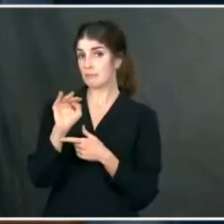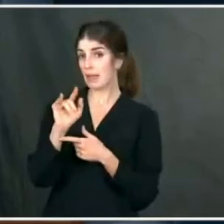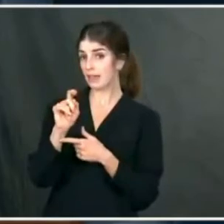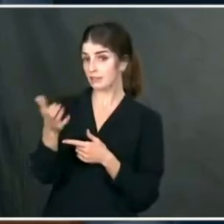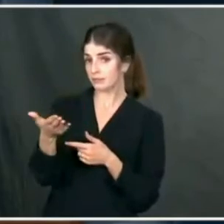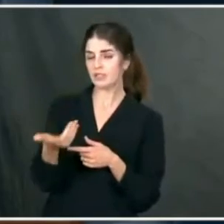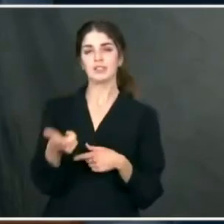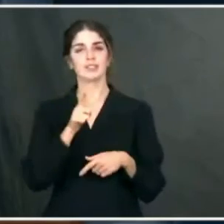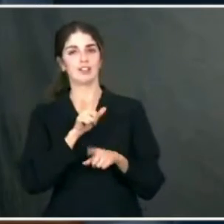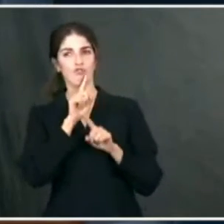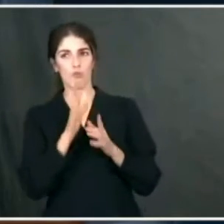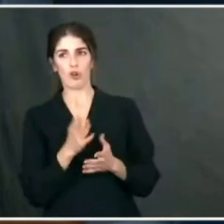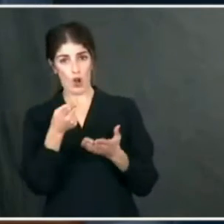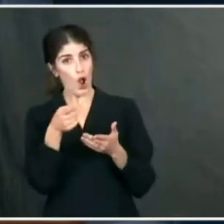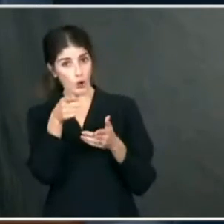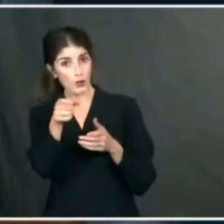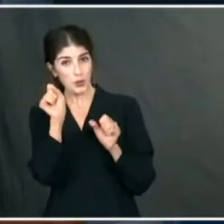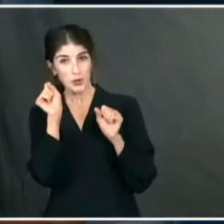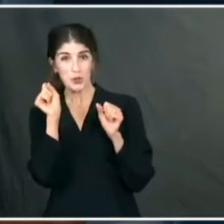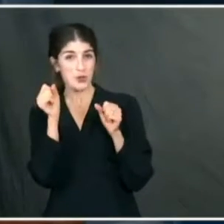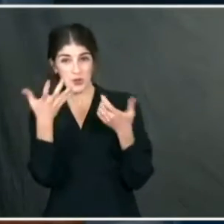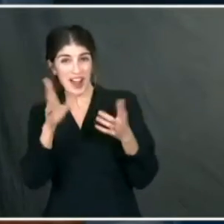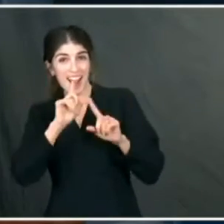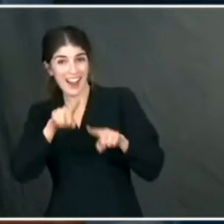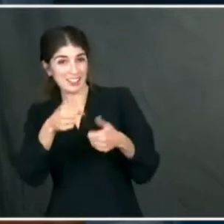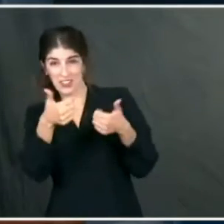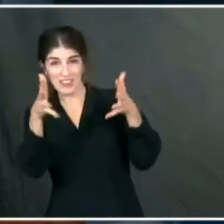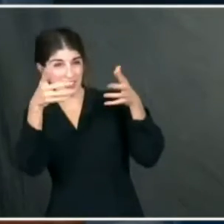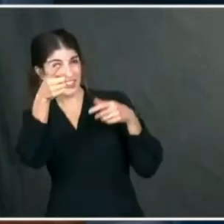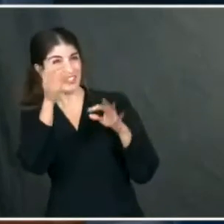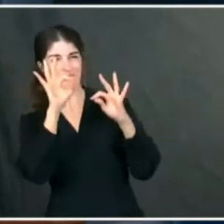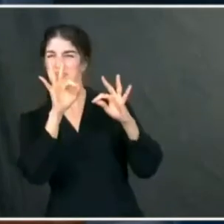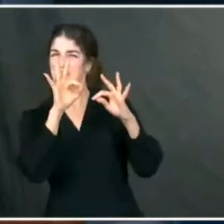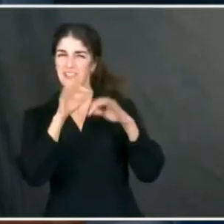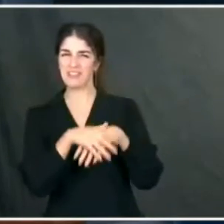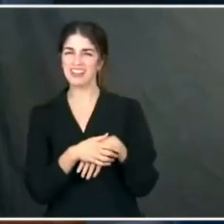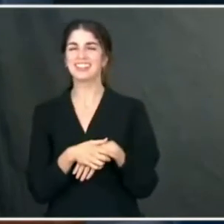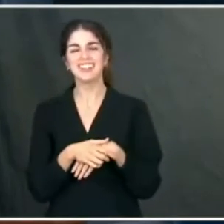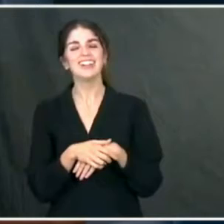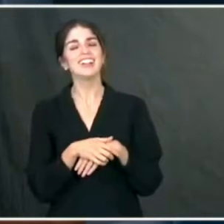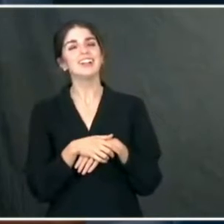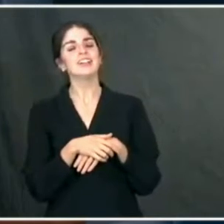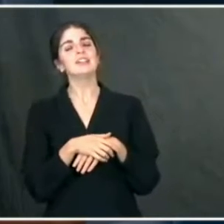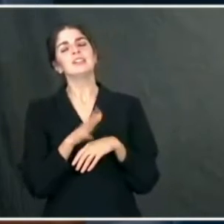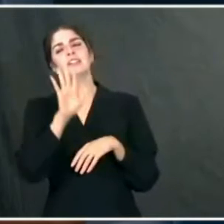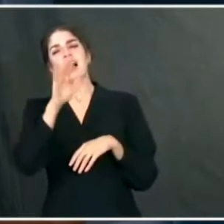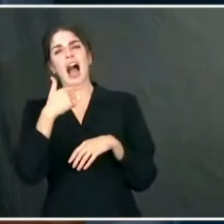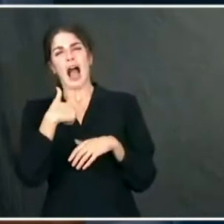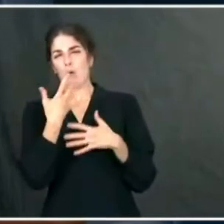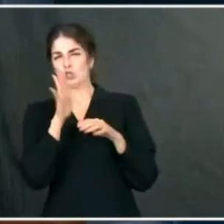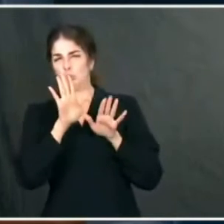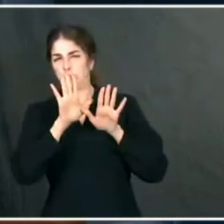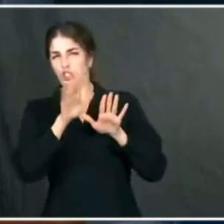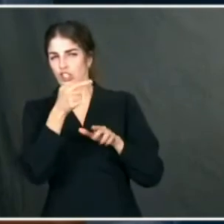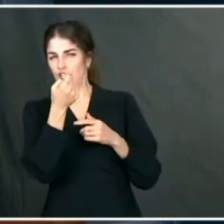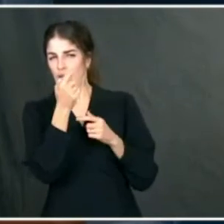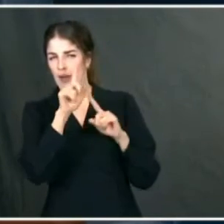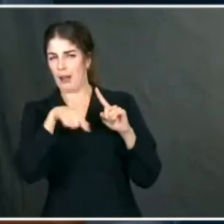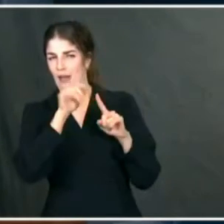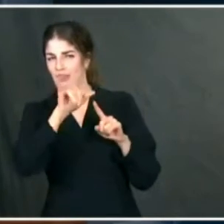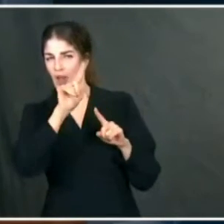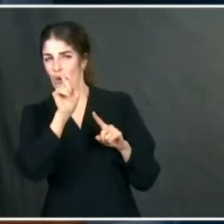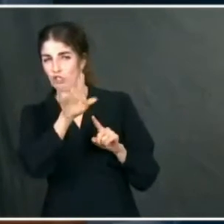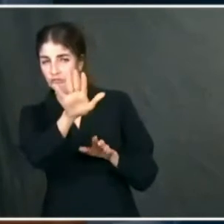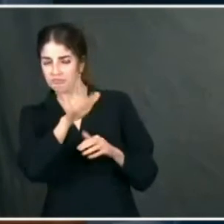Okay. See? You can call it. I just gave you a hard time. Go ahead. That's fine. So I want to push you a little bit more on that question.